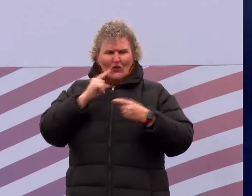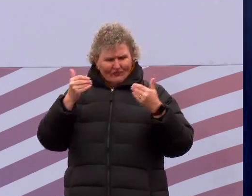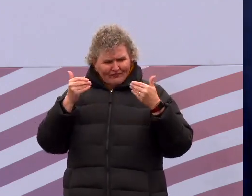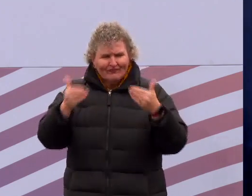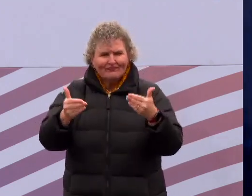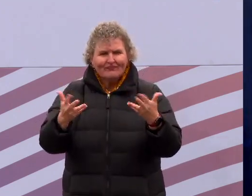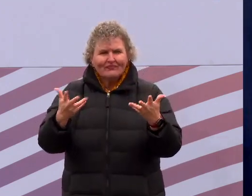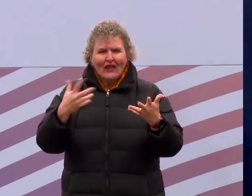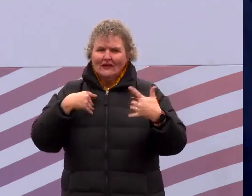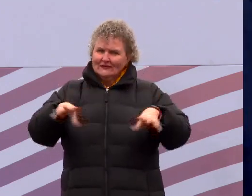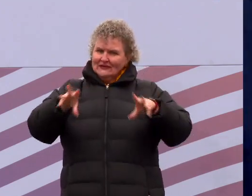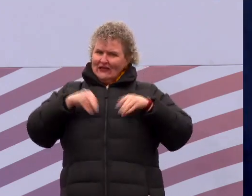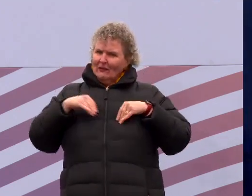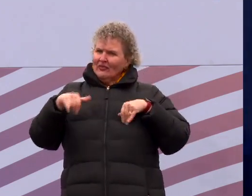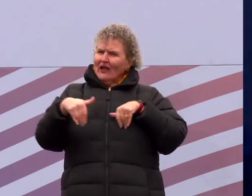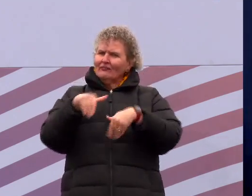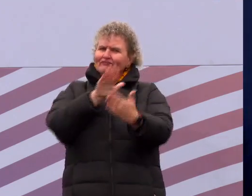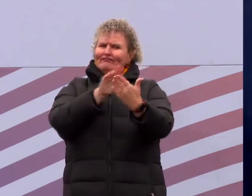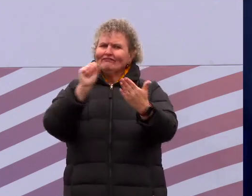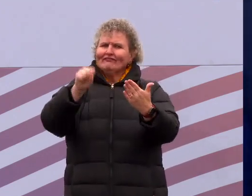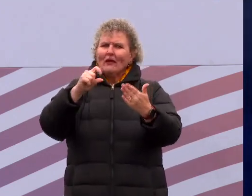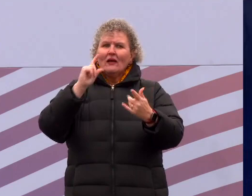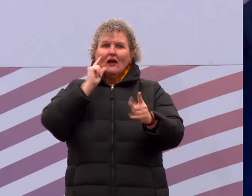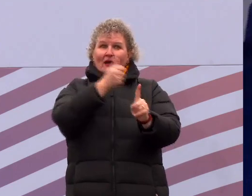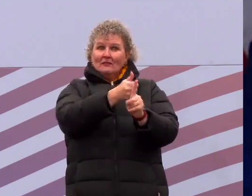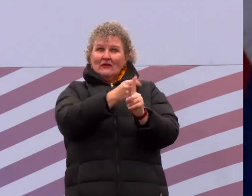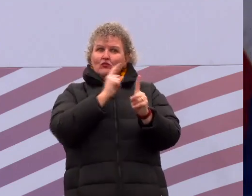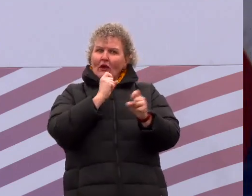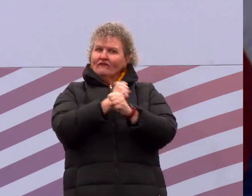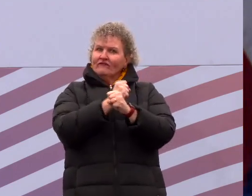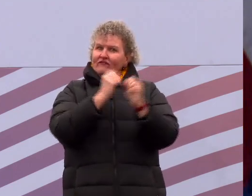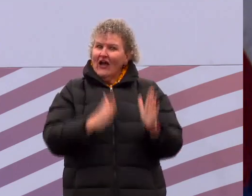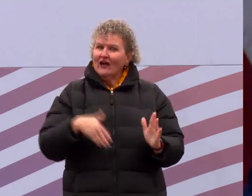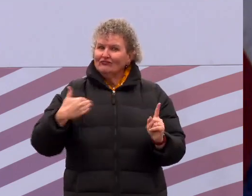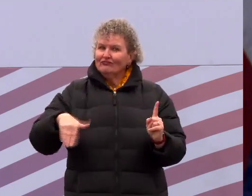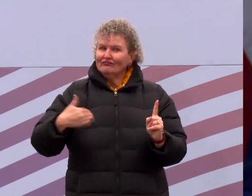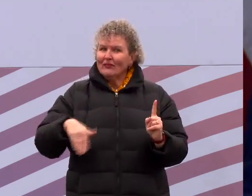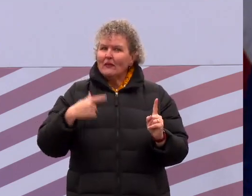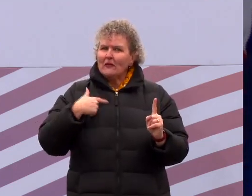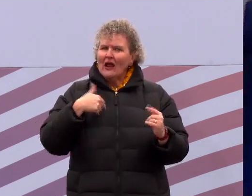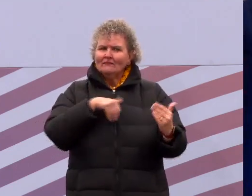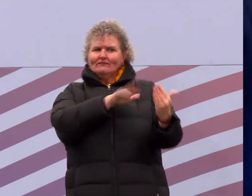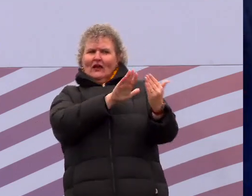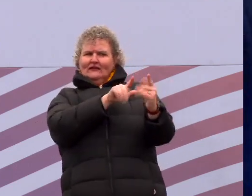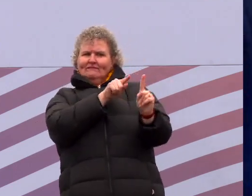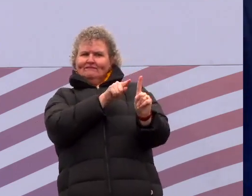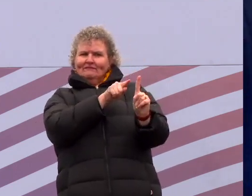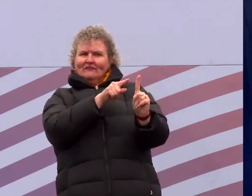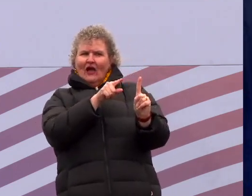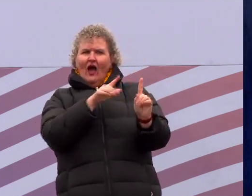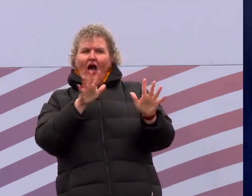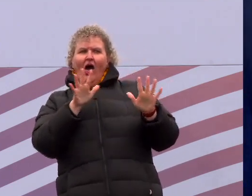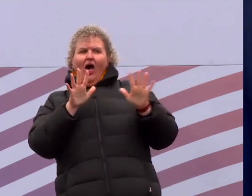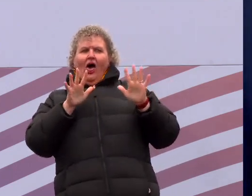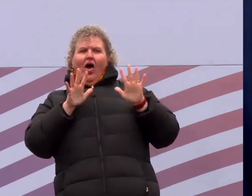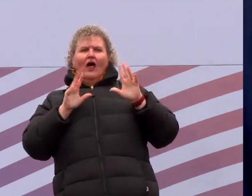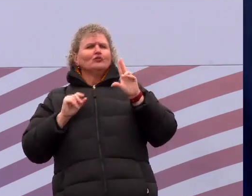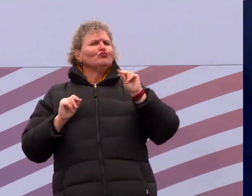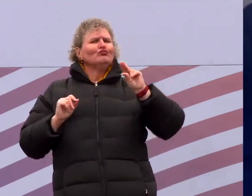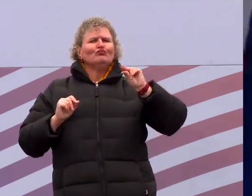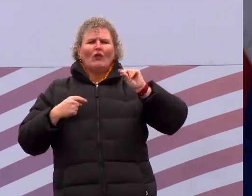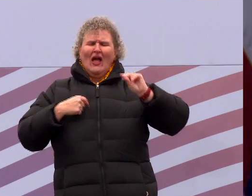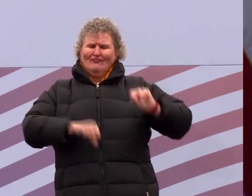Josh is a fighter, someone who has never backed down in the face of adversity. And I'm proud to stand alongside him to make